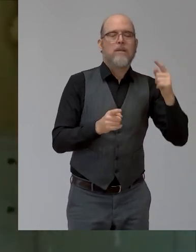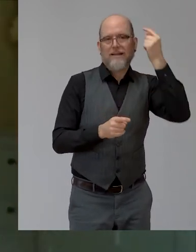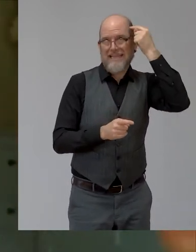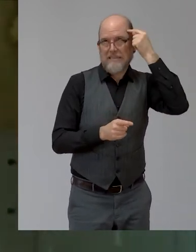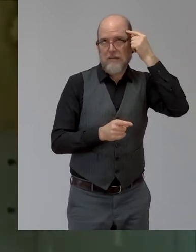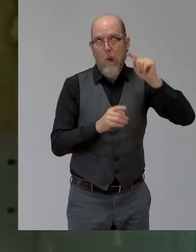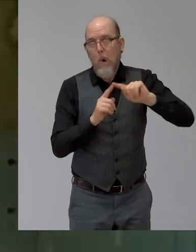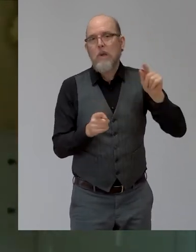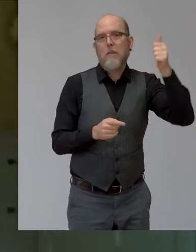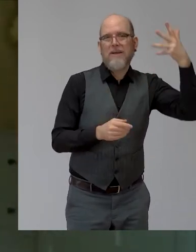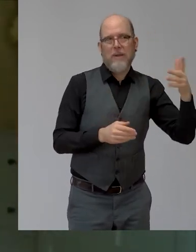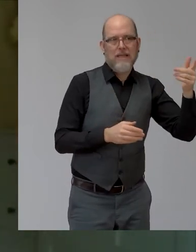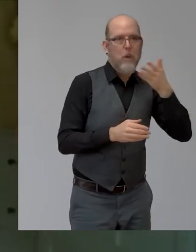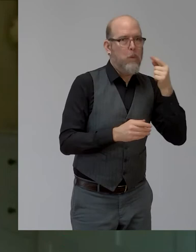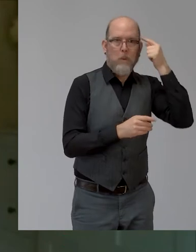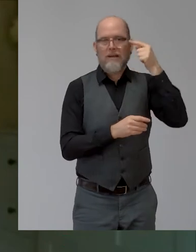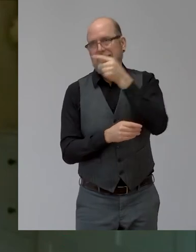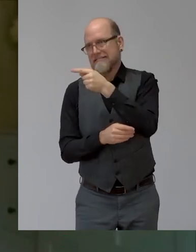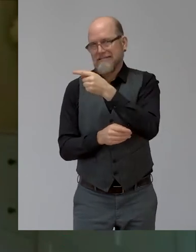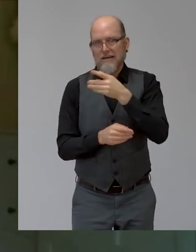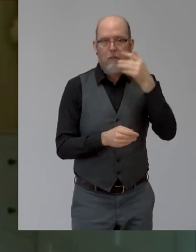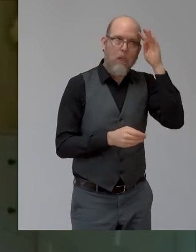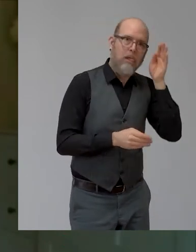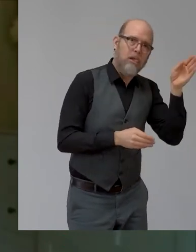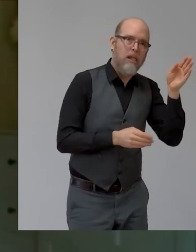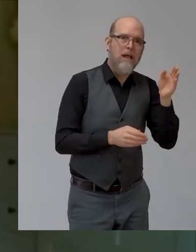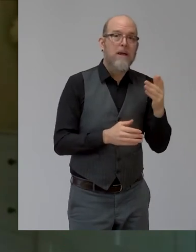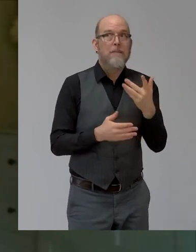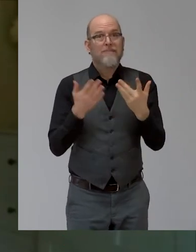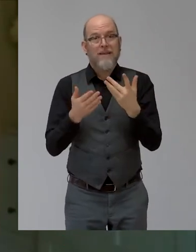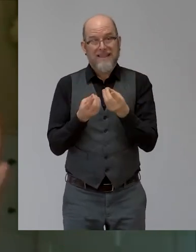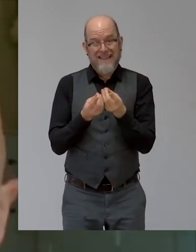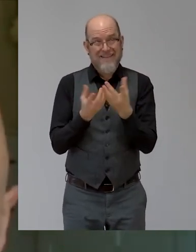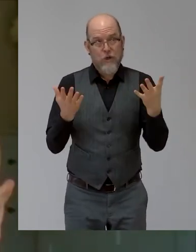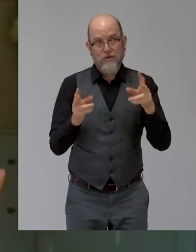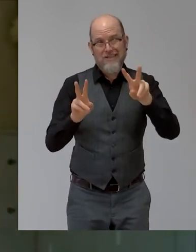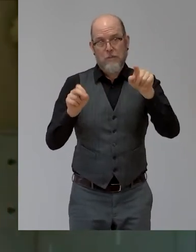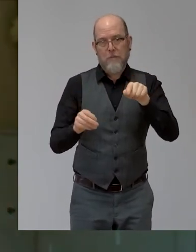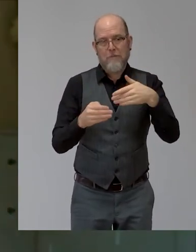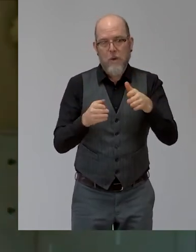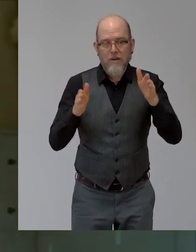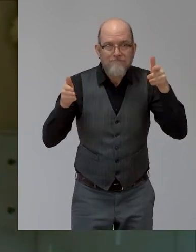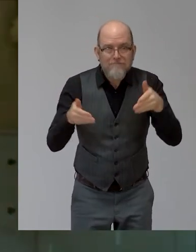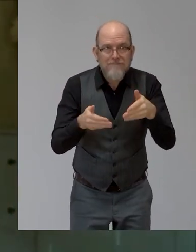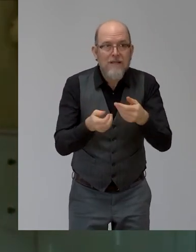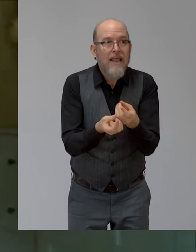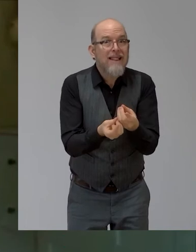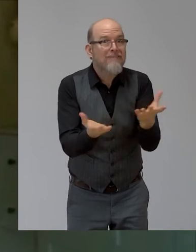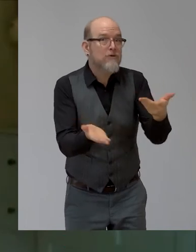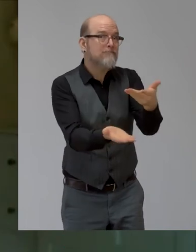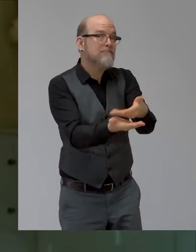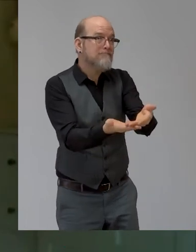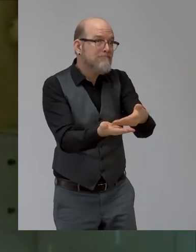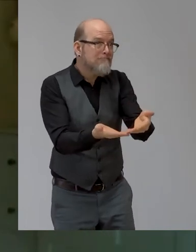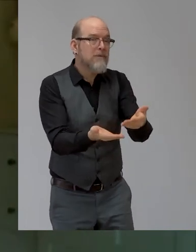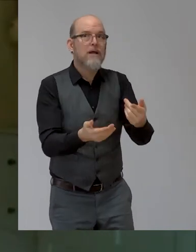be that they're starting to work in through diversity and they're just, they're going, right, well, you know, we're going to do gender first and then, um, you know,